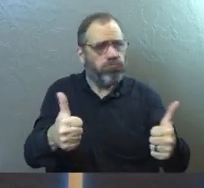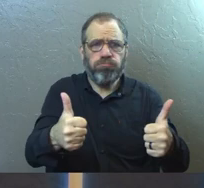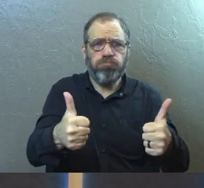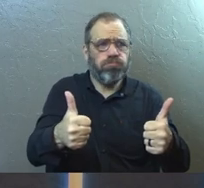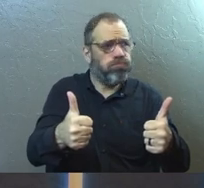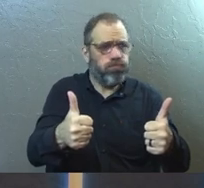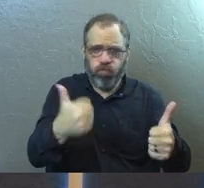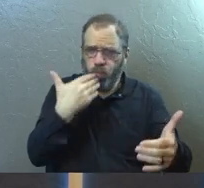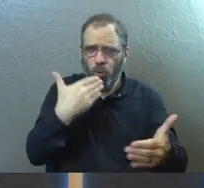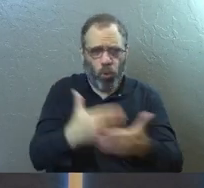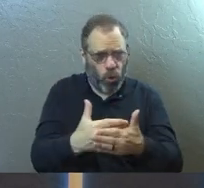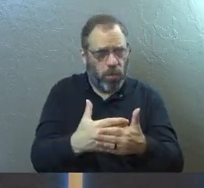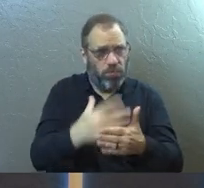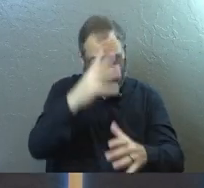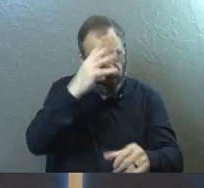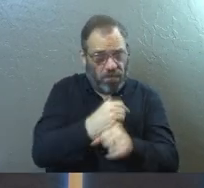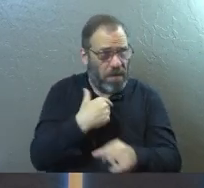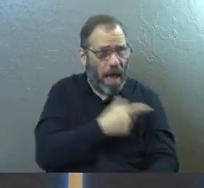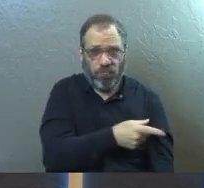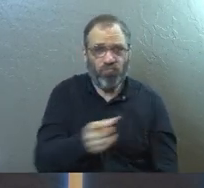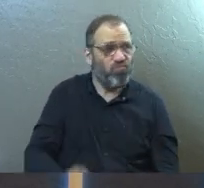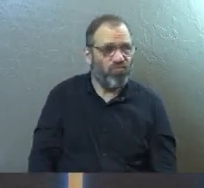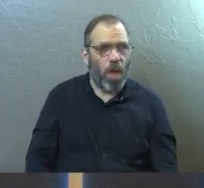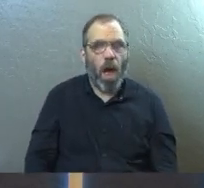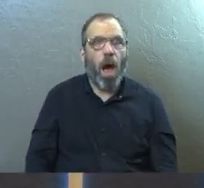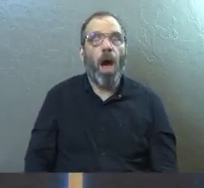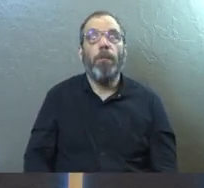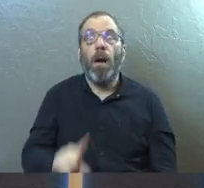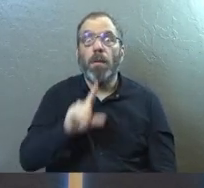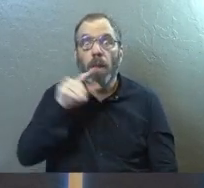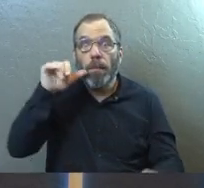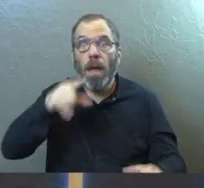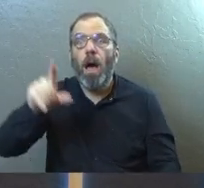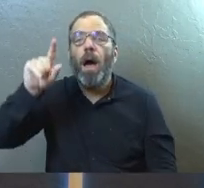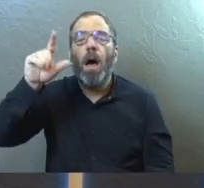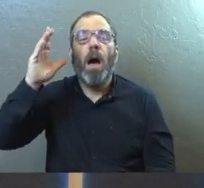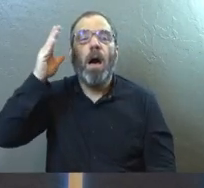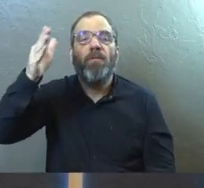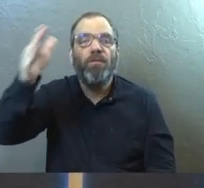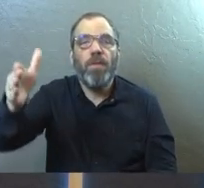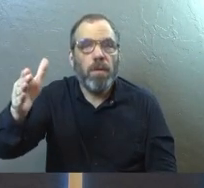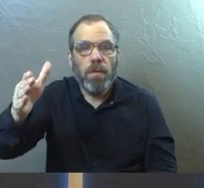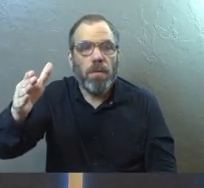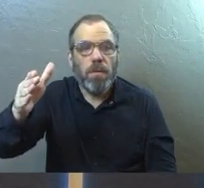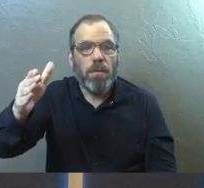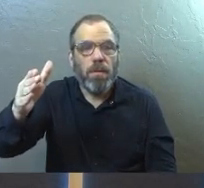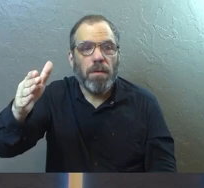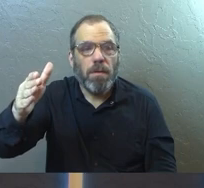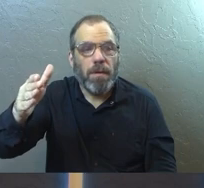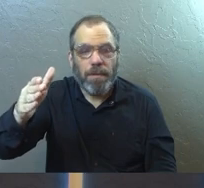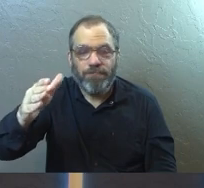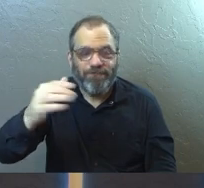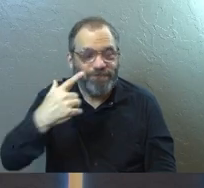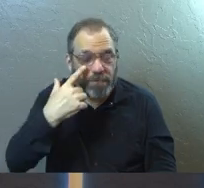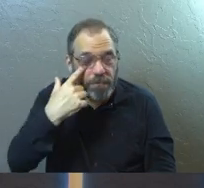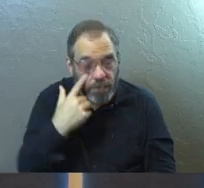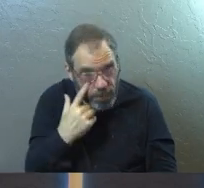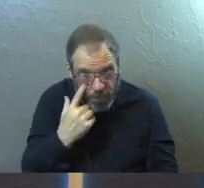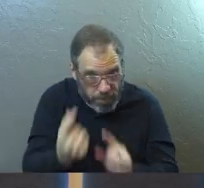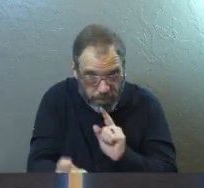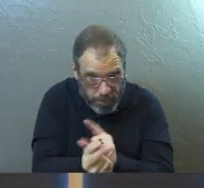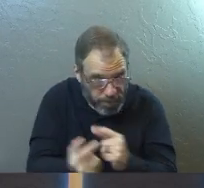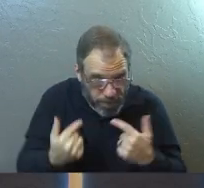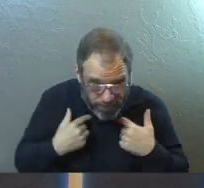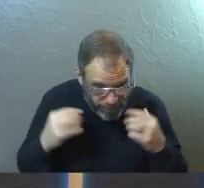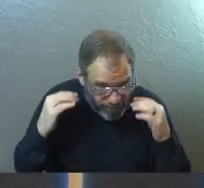is all gray. You guys have got some faith. But the real blessing are for the people that are going to come later, and they didn't get to